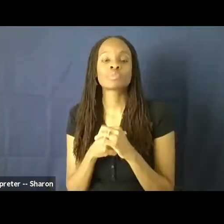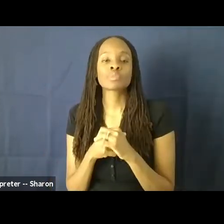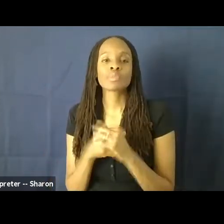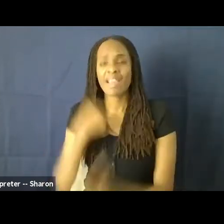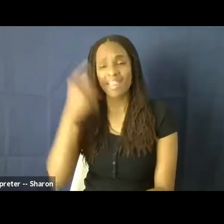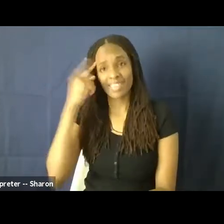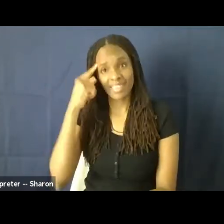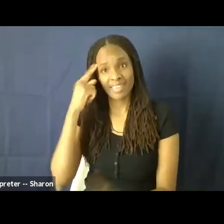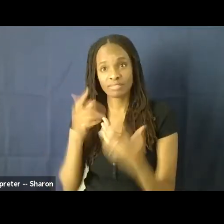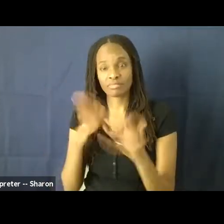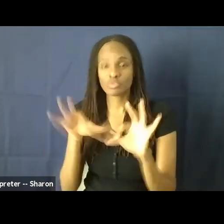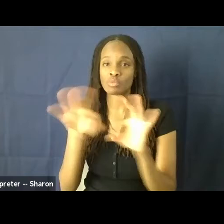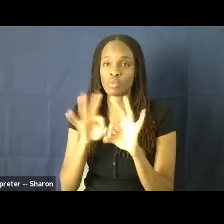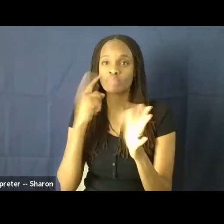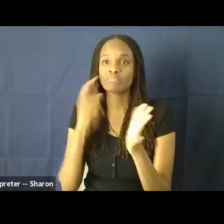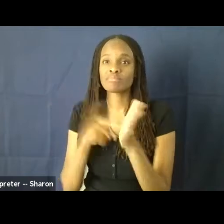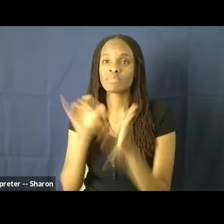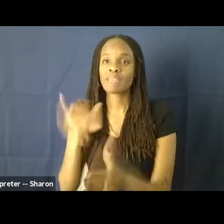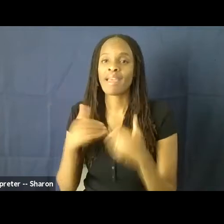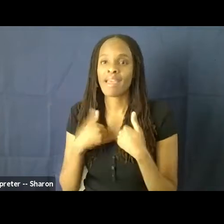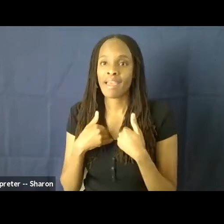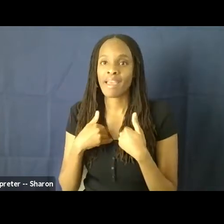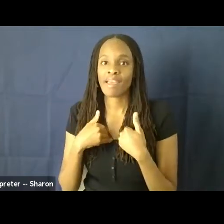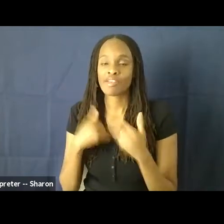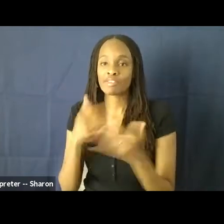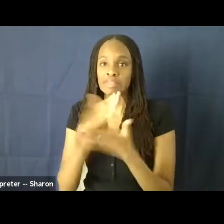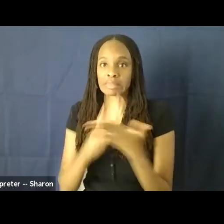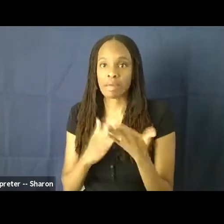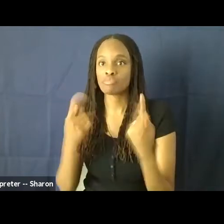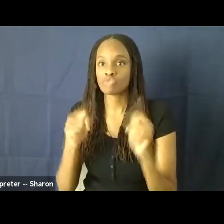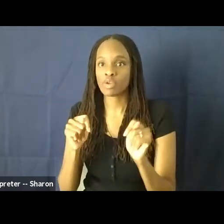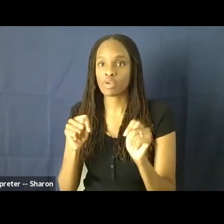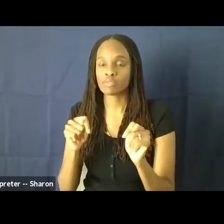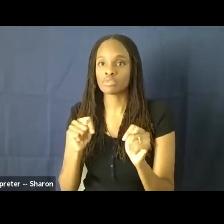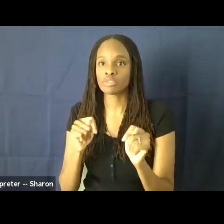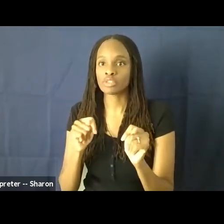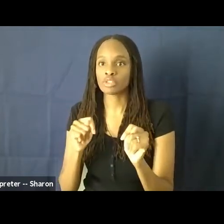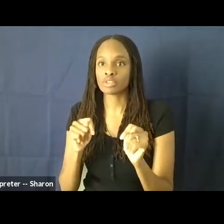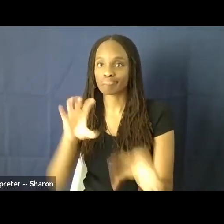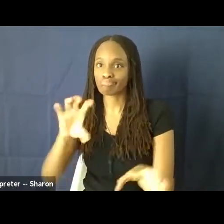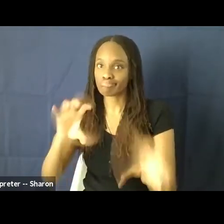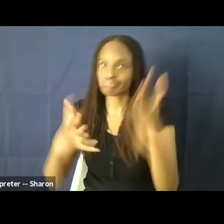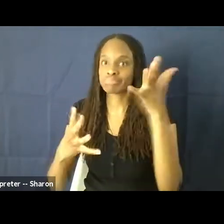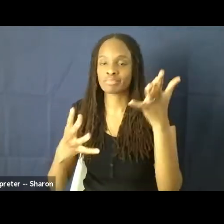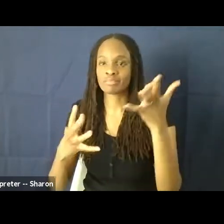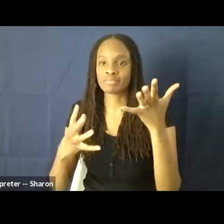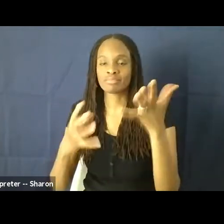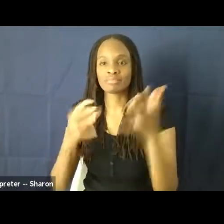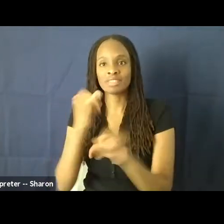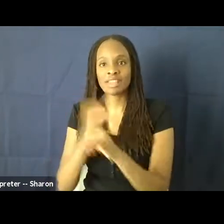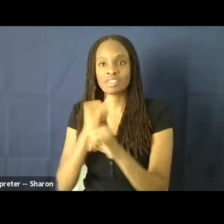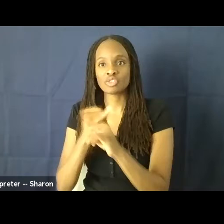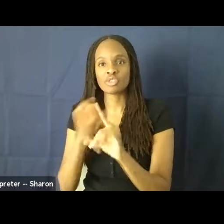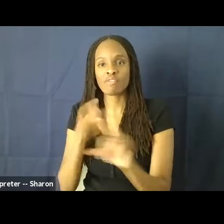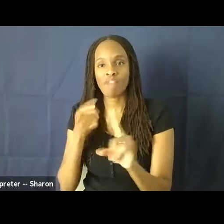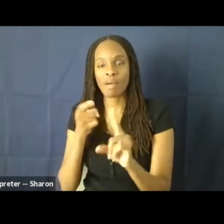it's important to acknowledge that there are those trying to disrupt the industry from without. And within. And